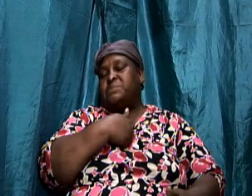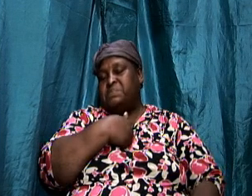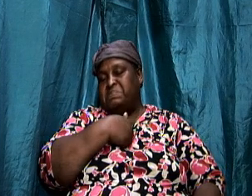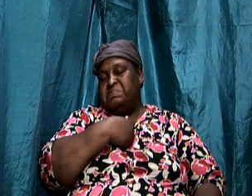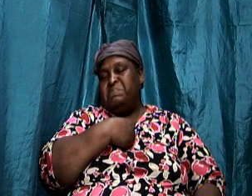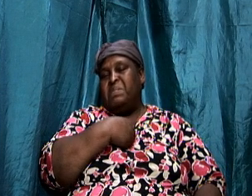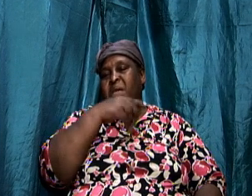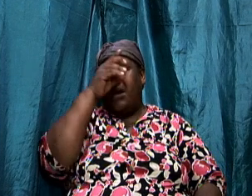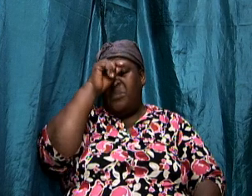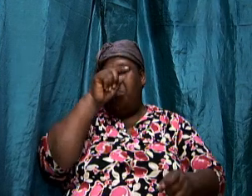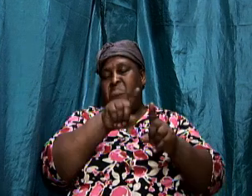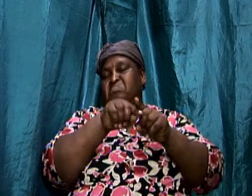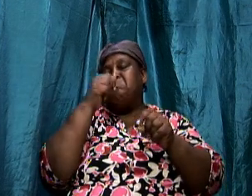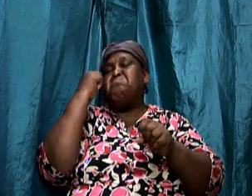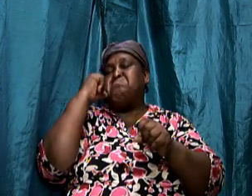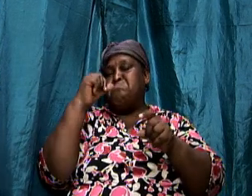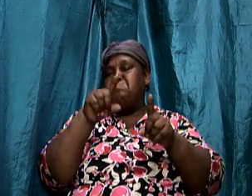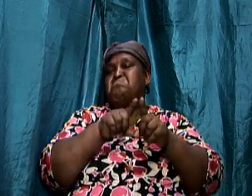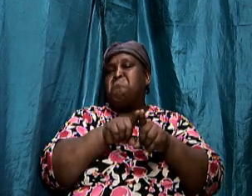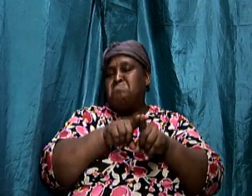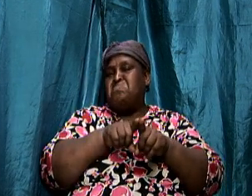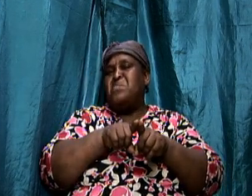brothers and sisters will overcome